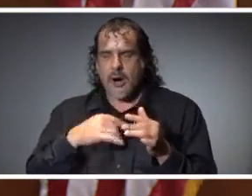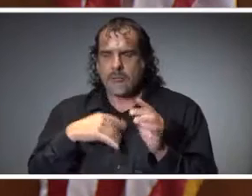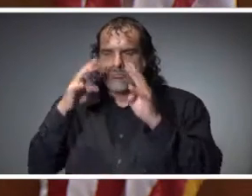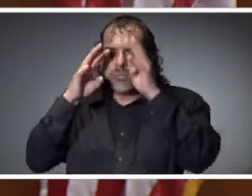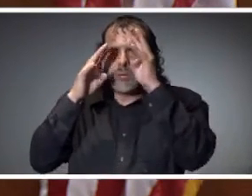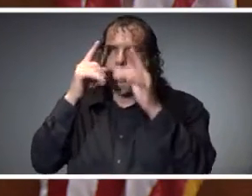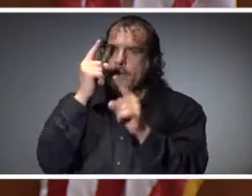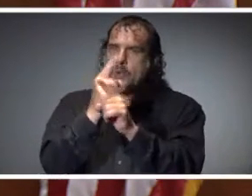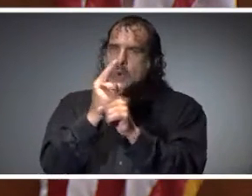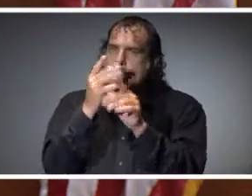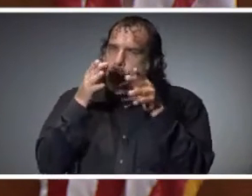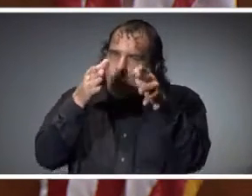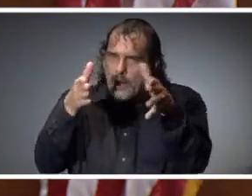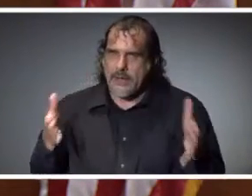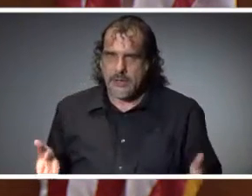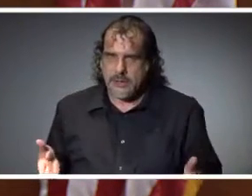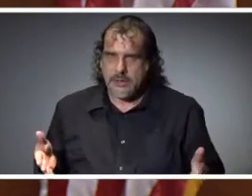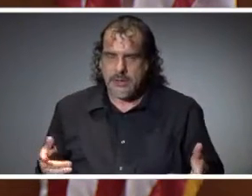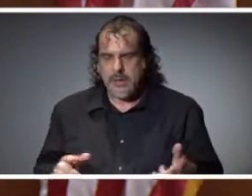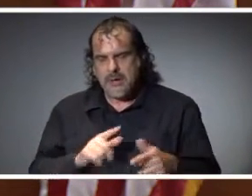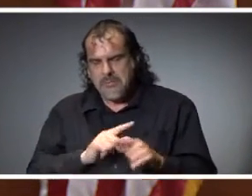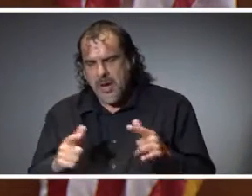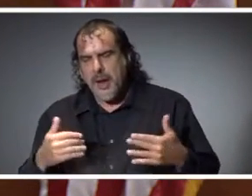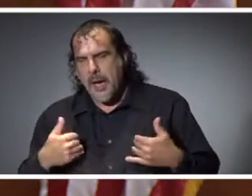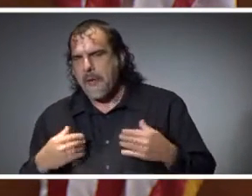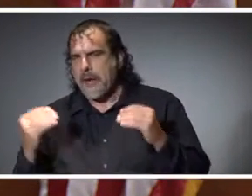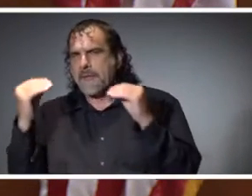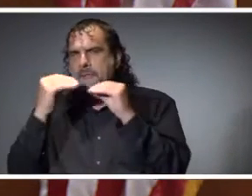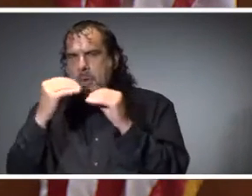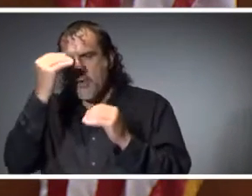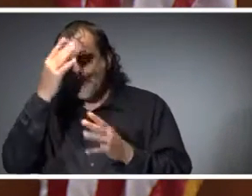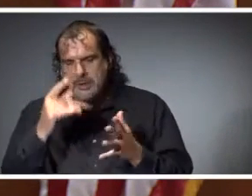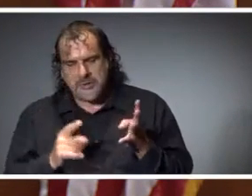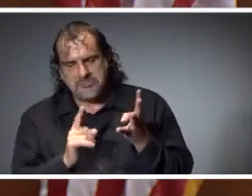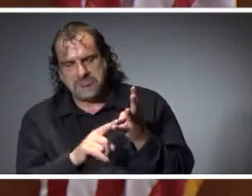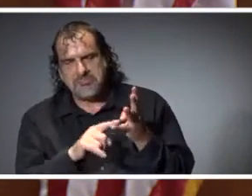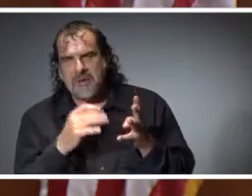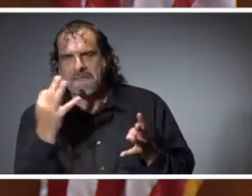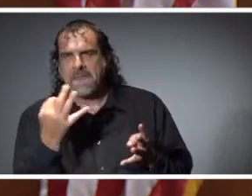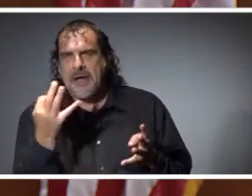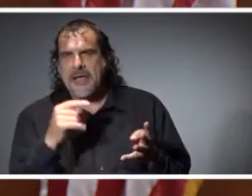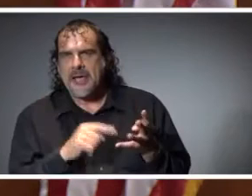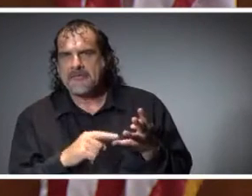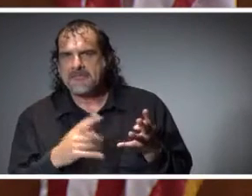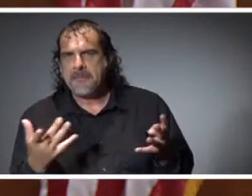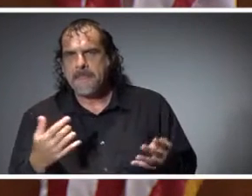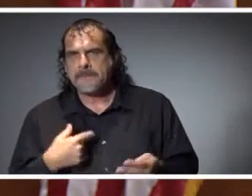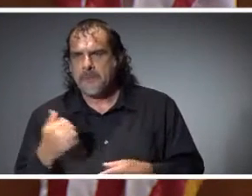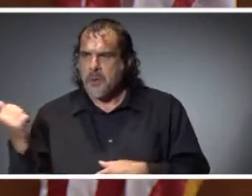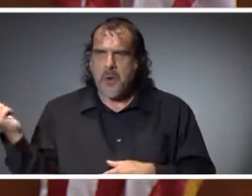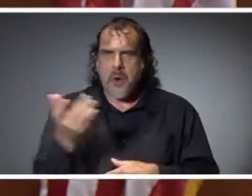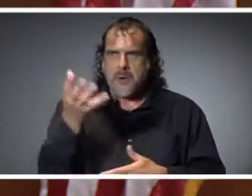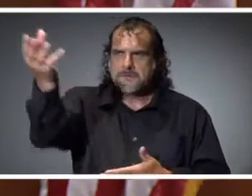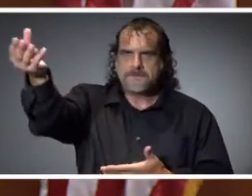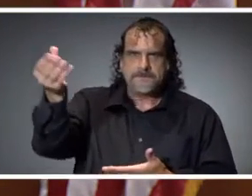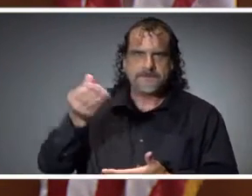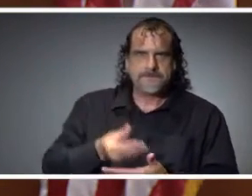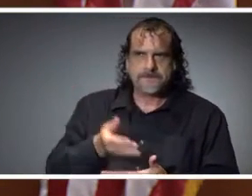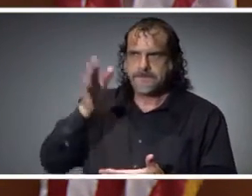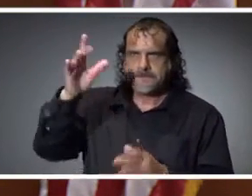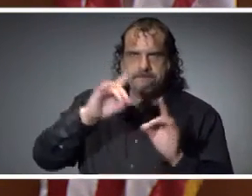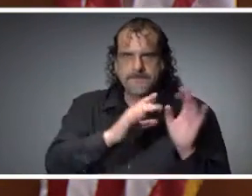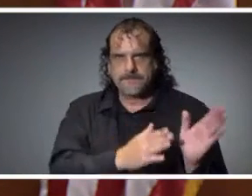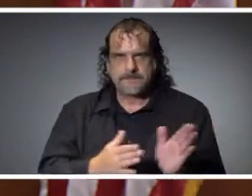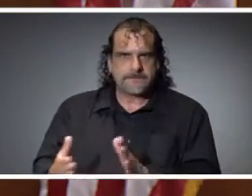but we'll have more information on on the end of this week we'll have every single district that has